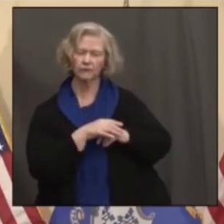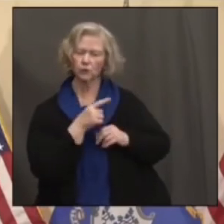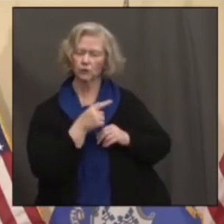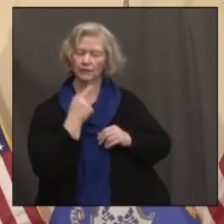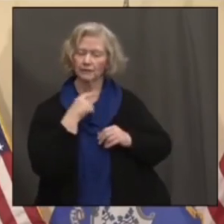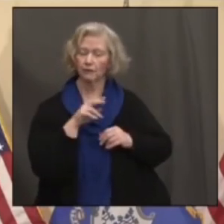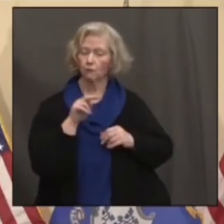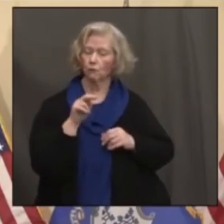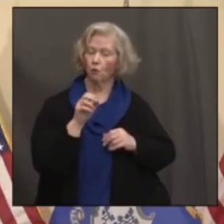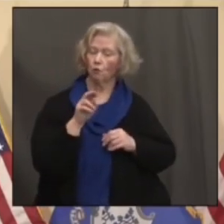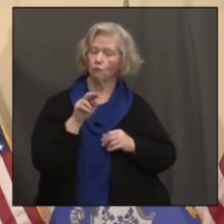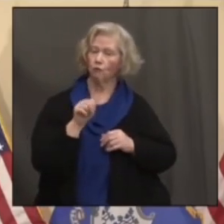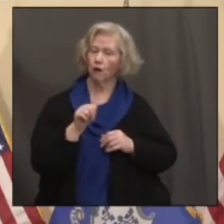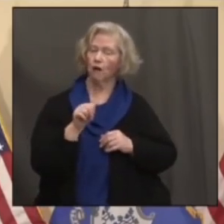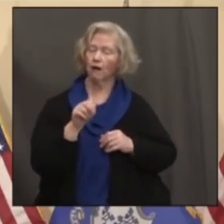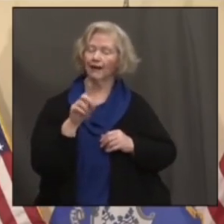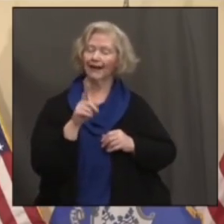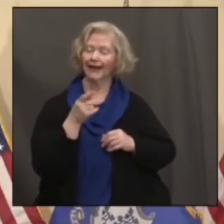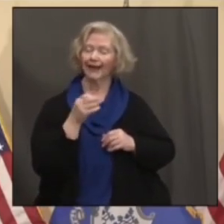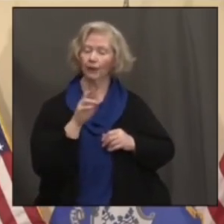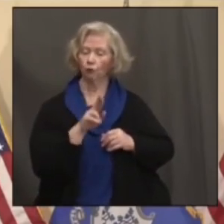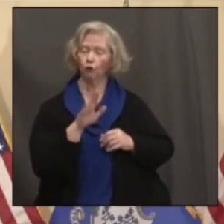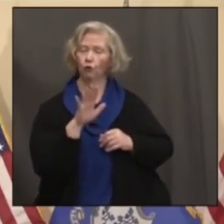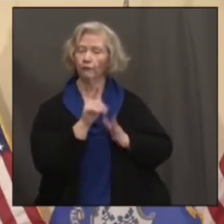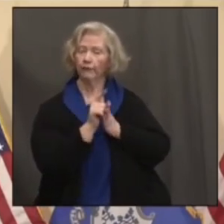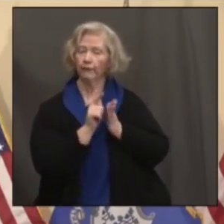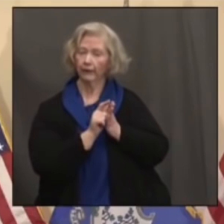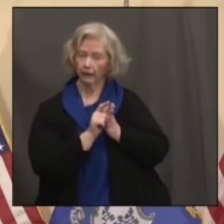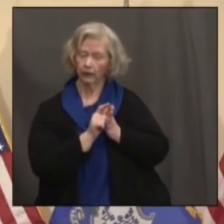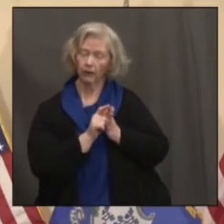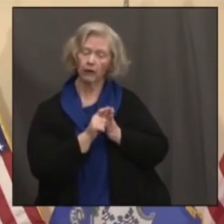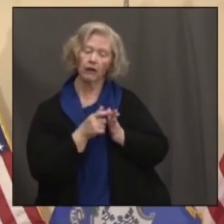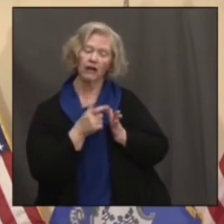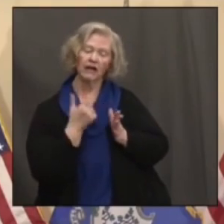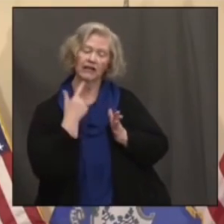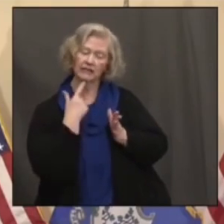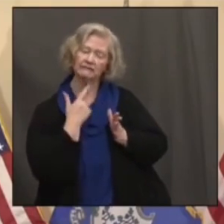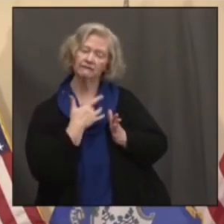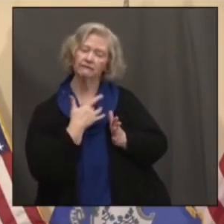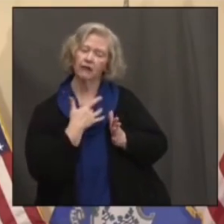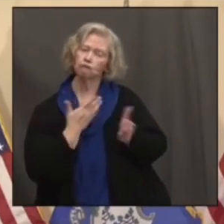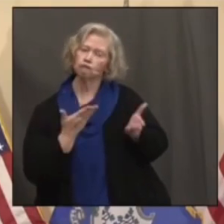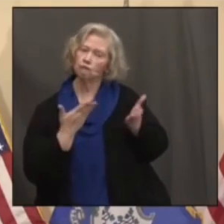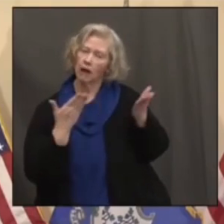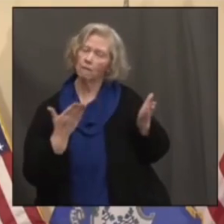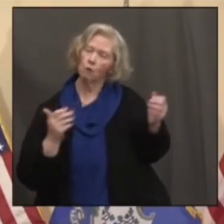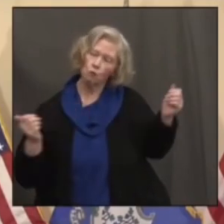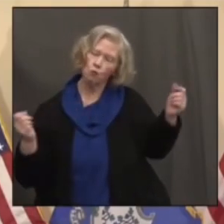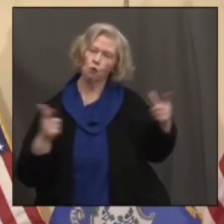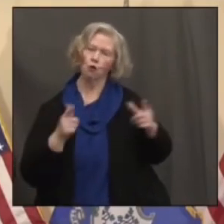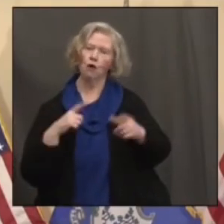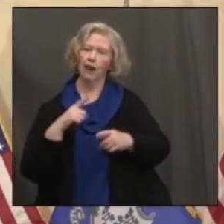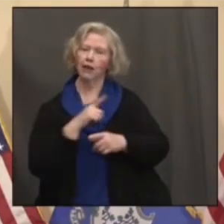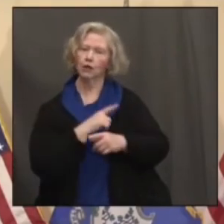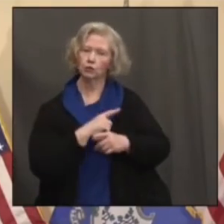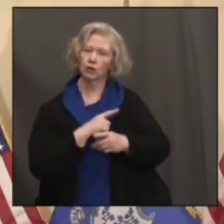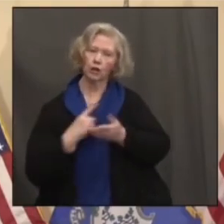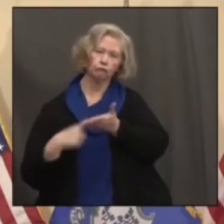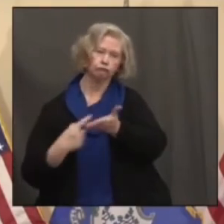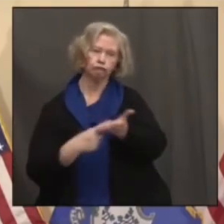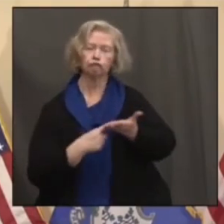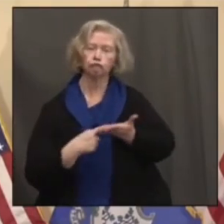Danny, your legal counsel had advised that it might be a good idea to have the whole legislature approve at this time. And what changed